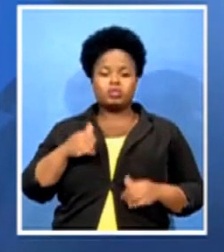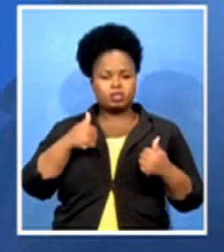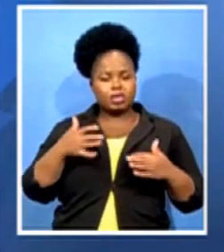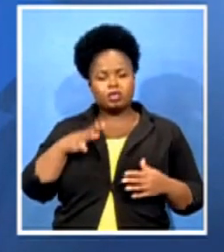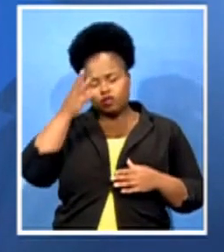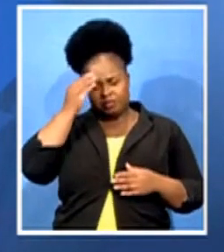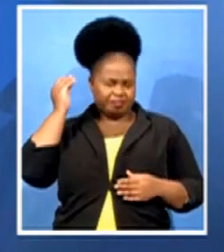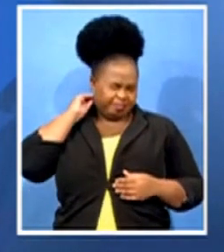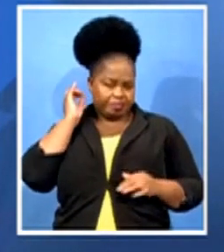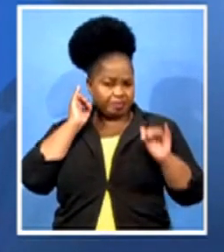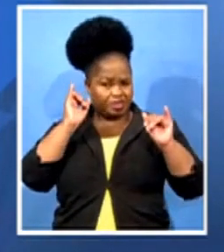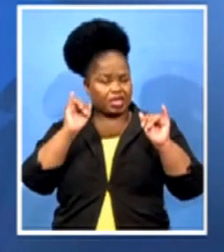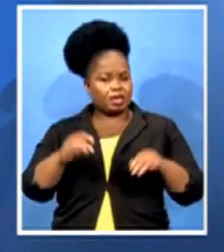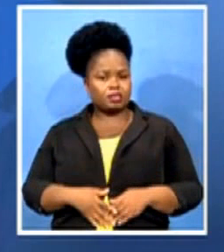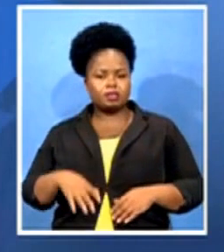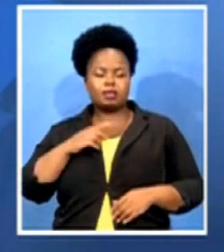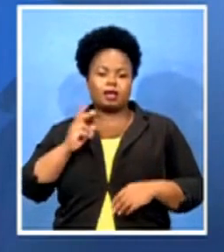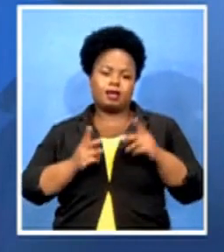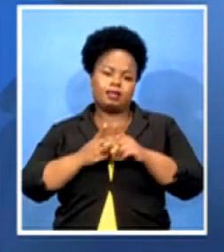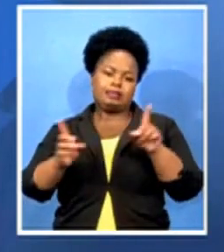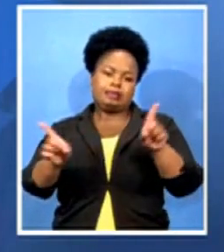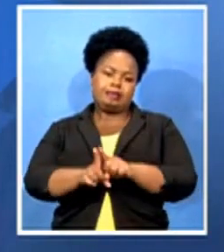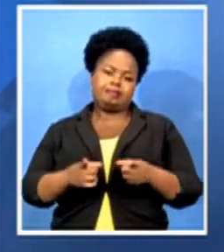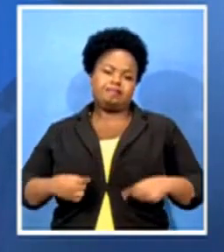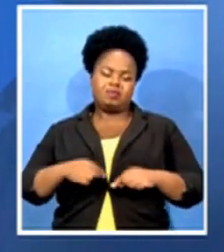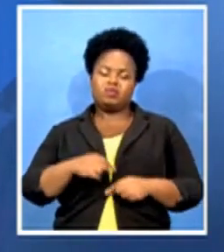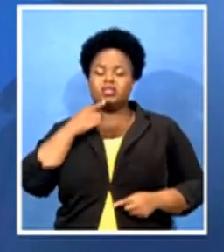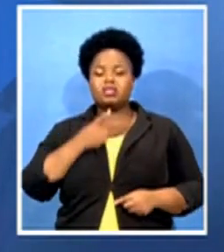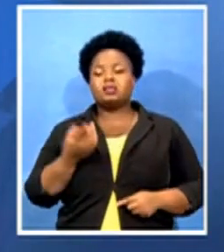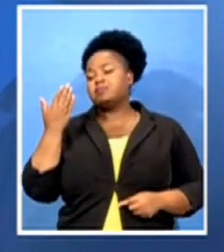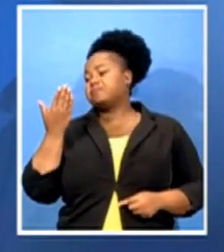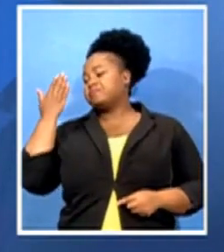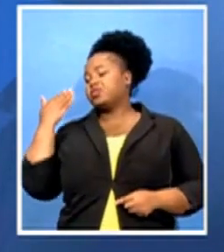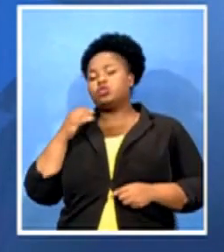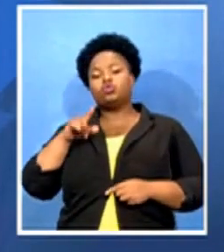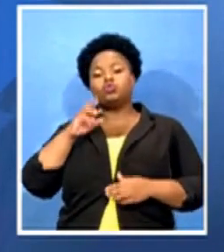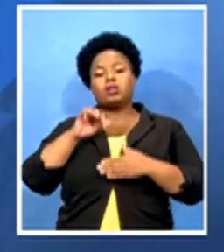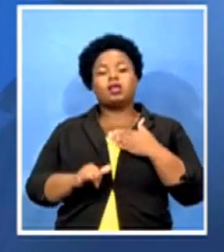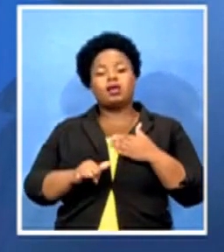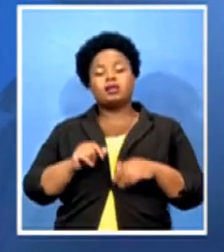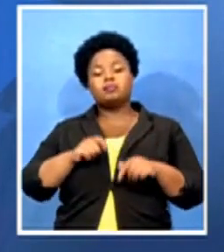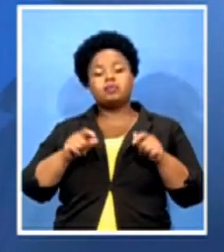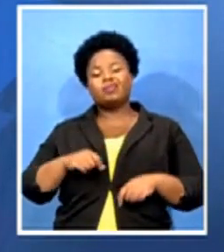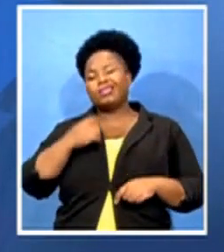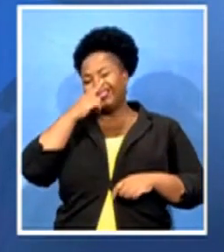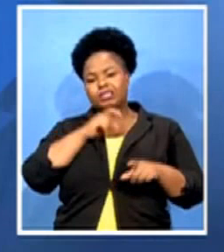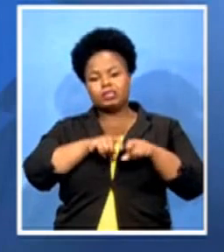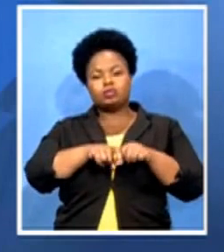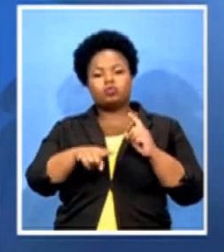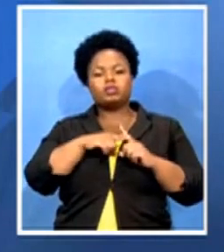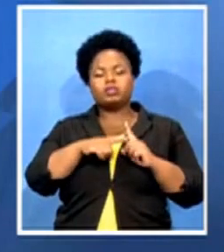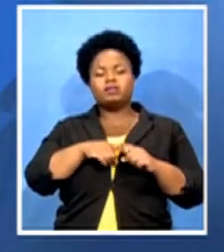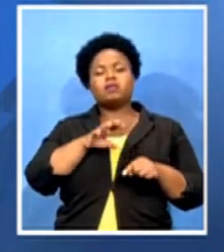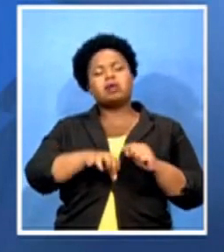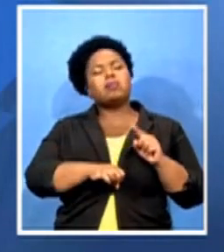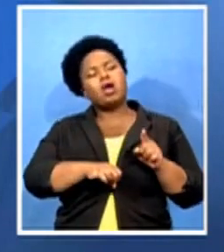also saying, you know, in July, when people test positive, we will be finding that they are positive because we are